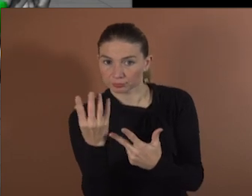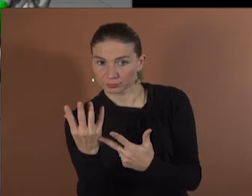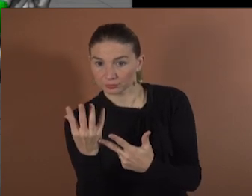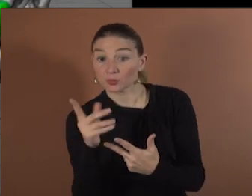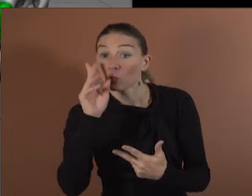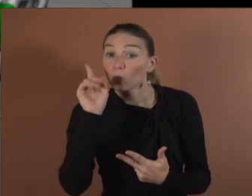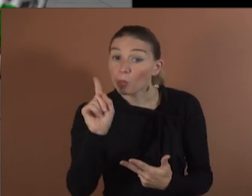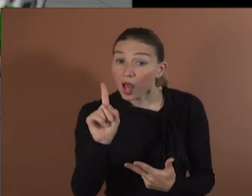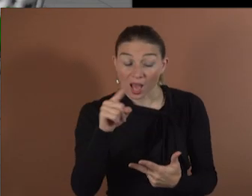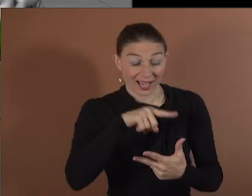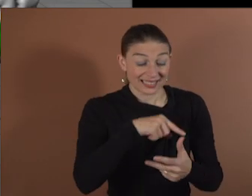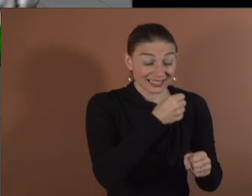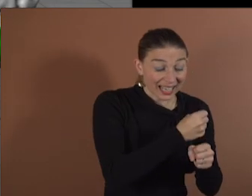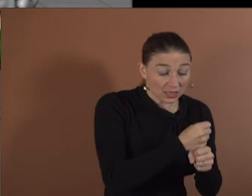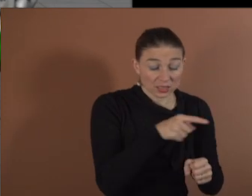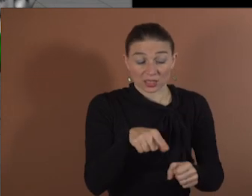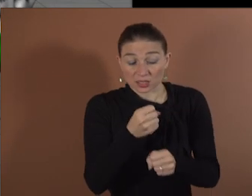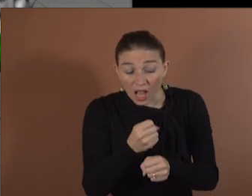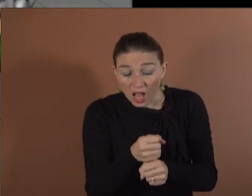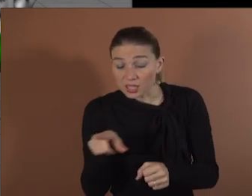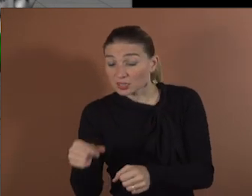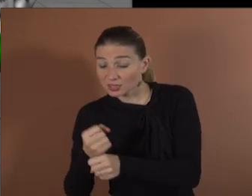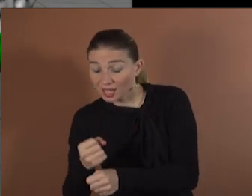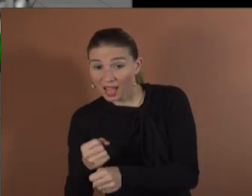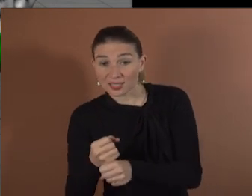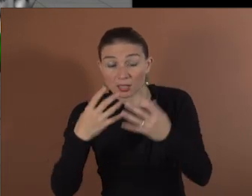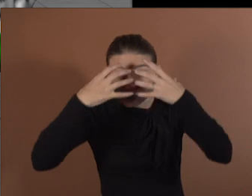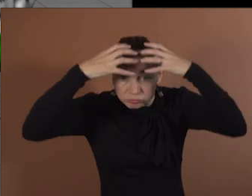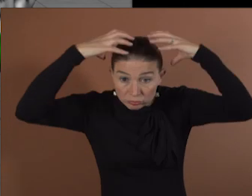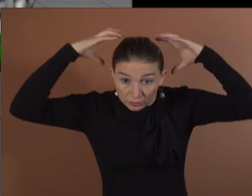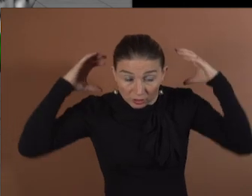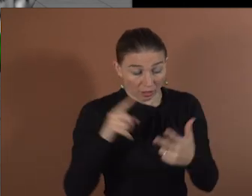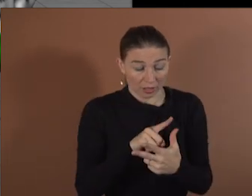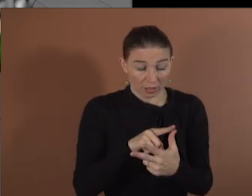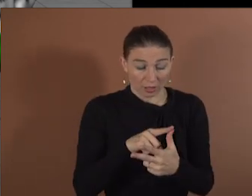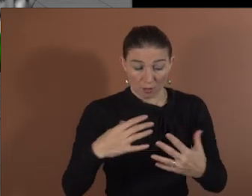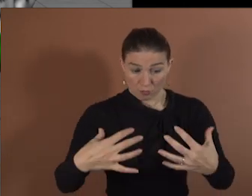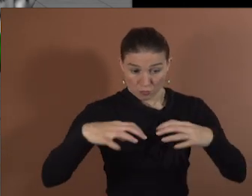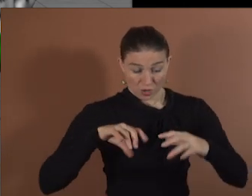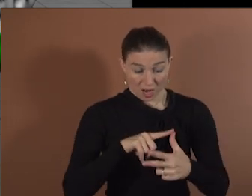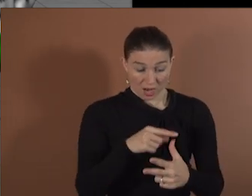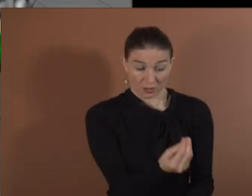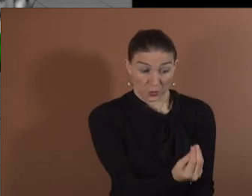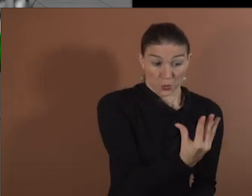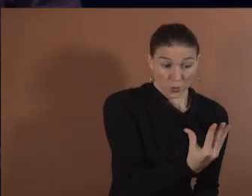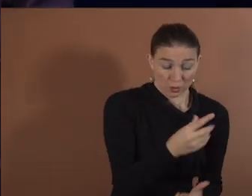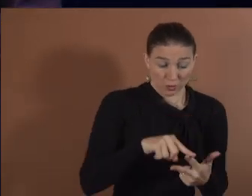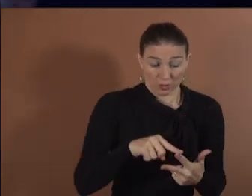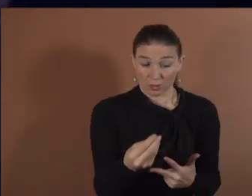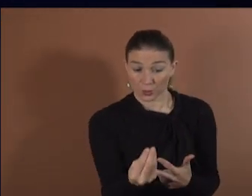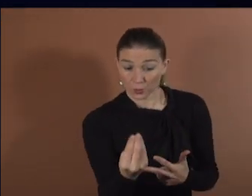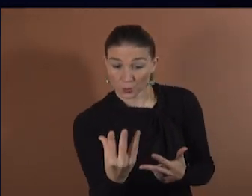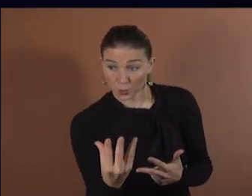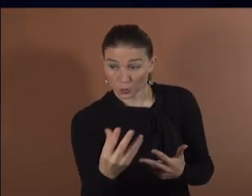three different mental things activate different regions in the brain, like you see here. So now we can see from these regions